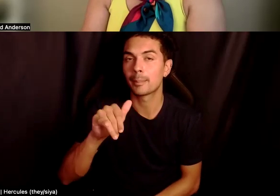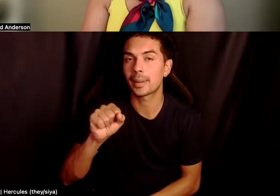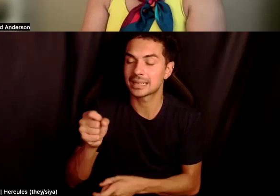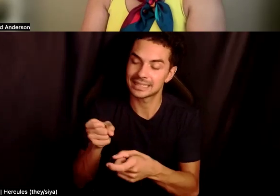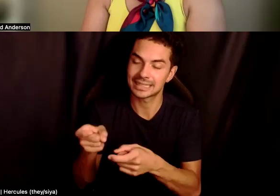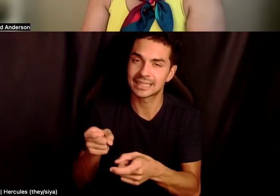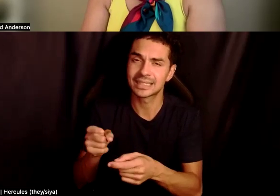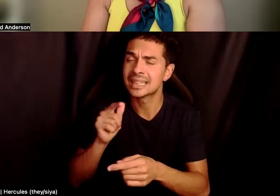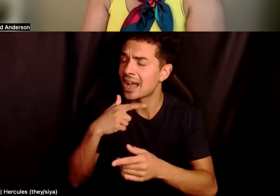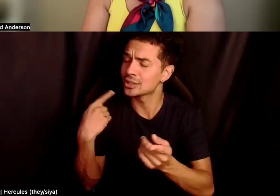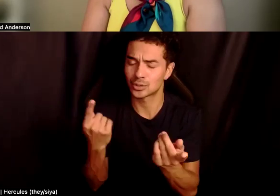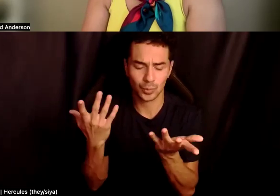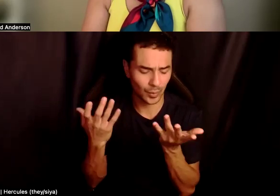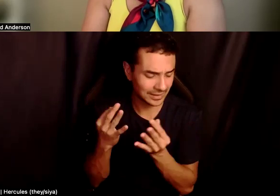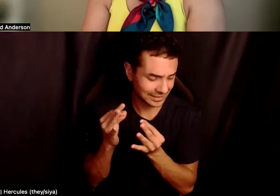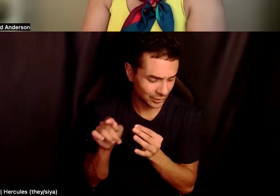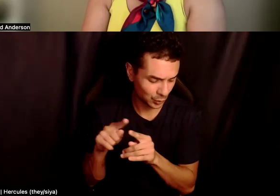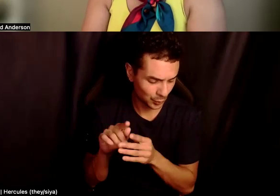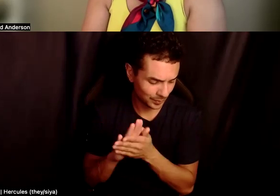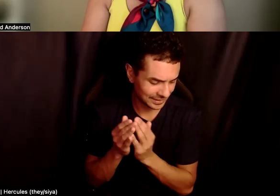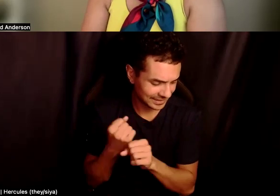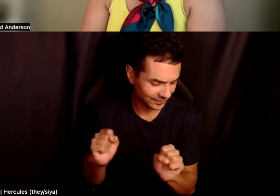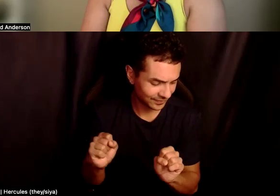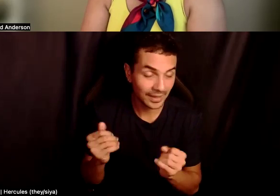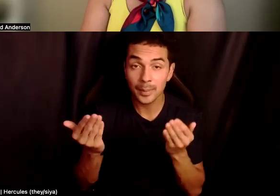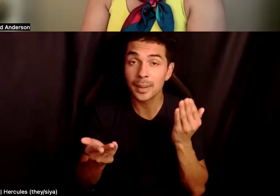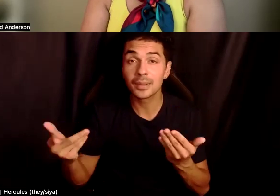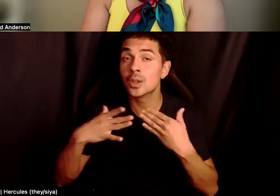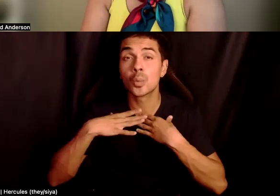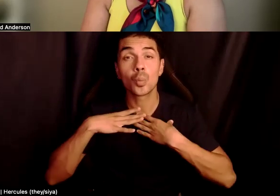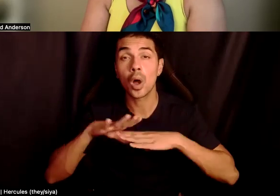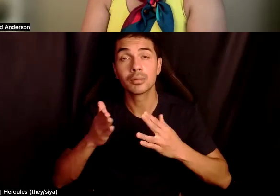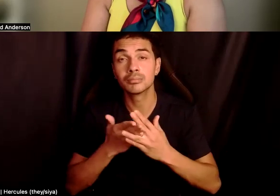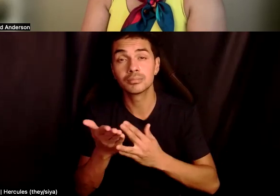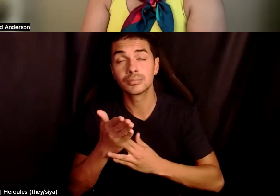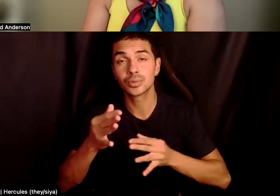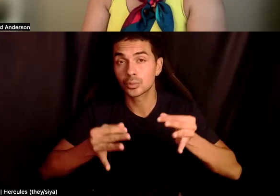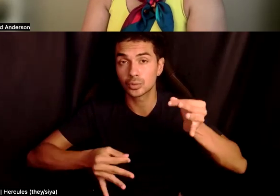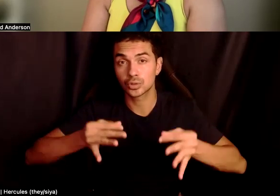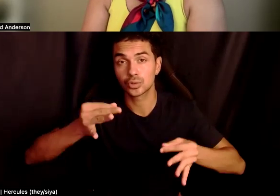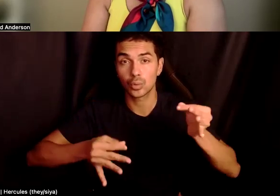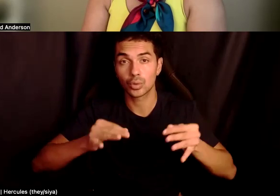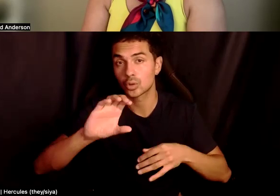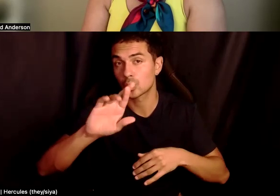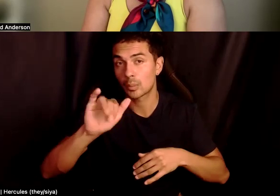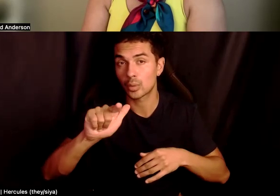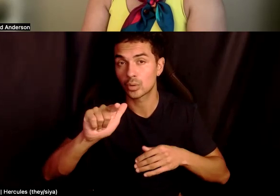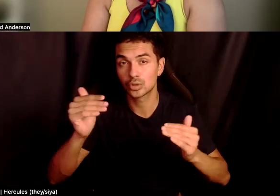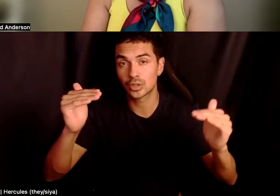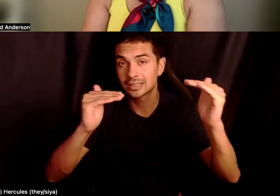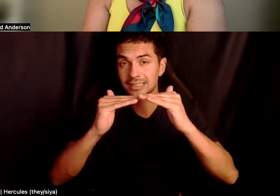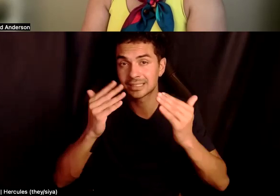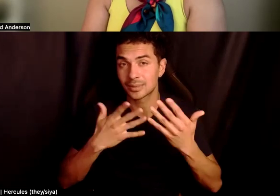I just want you to be safe. I just, you know, so maybe they don't want to go through the criminal justice because it doesn't look the same for everybody. A lot of our